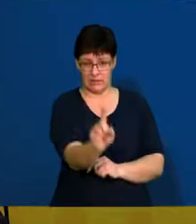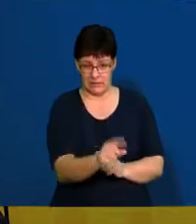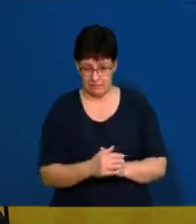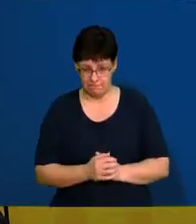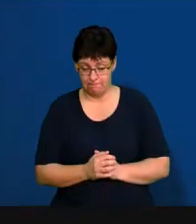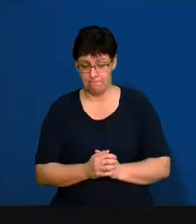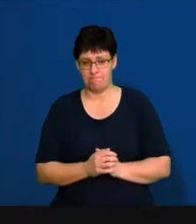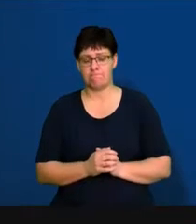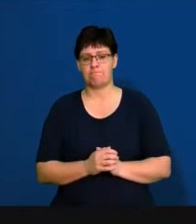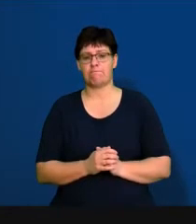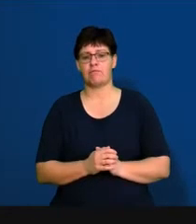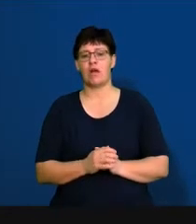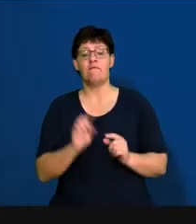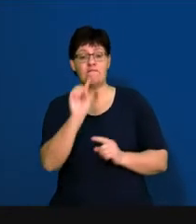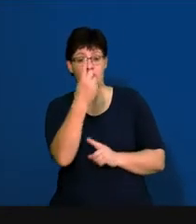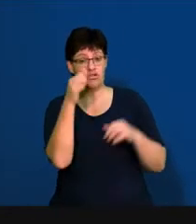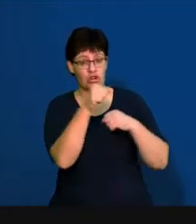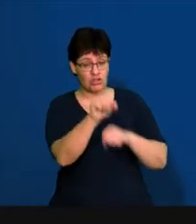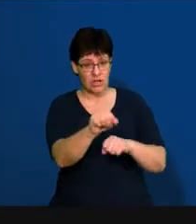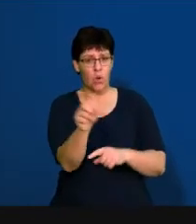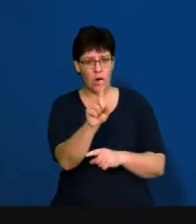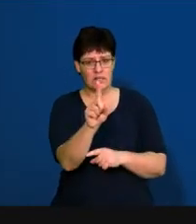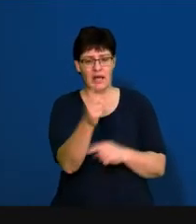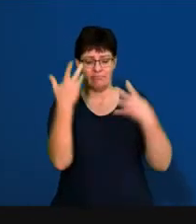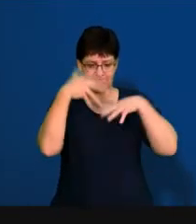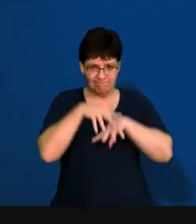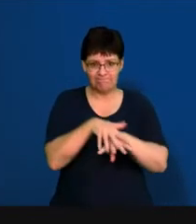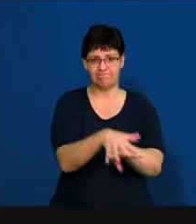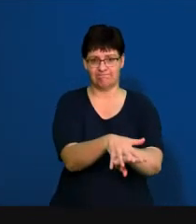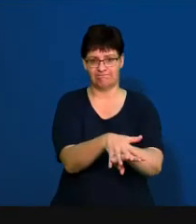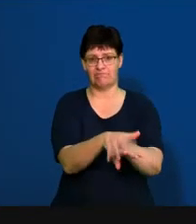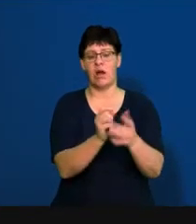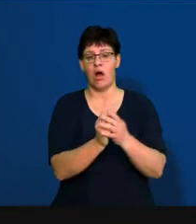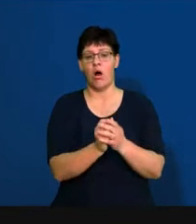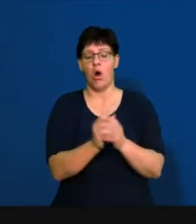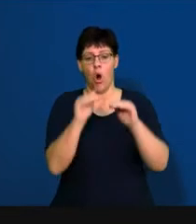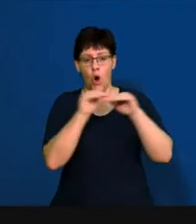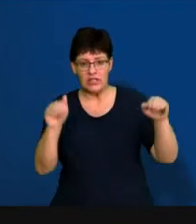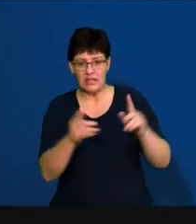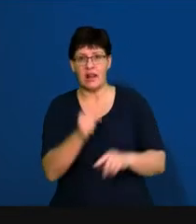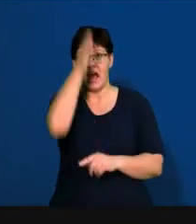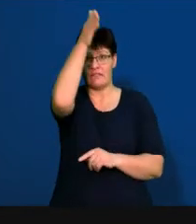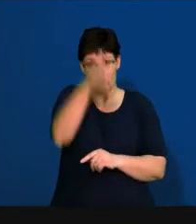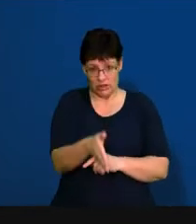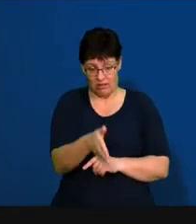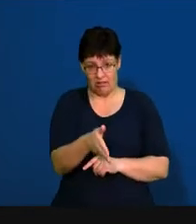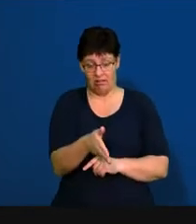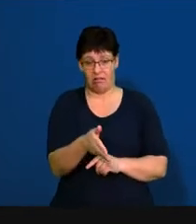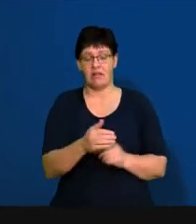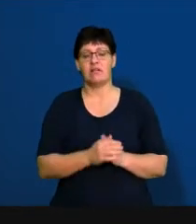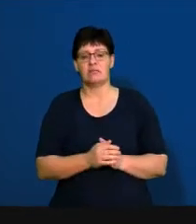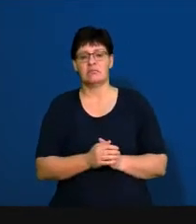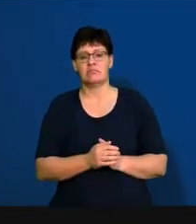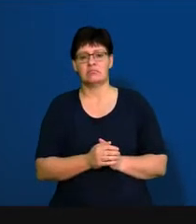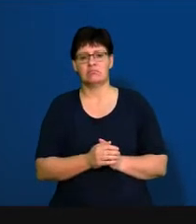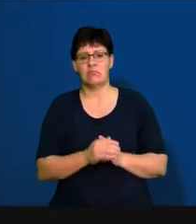strategy that I'm going to discuss is your integration strategy, horizontal versus vertical. So horizontal